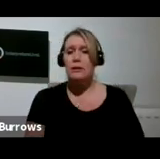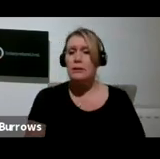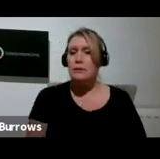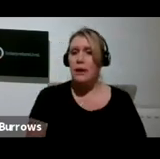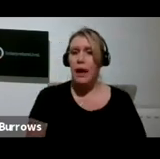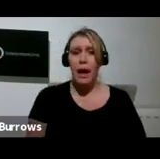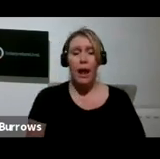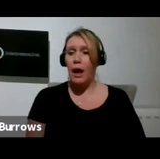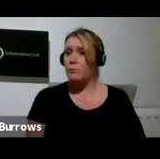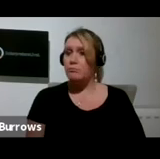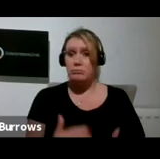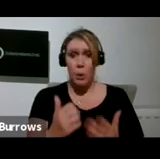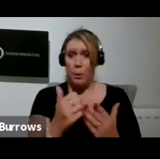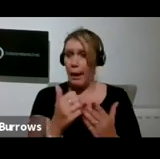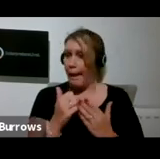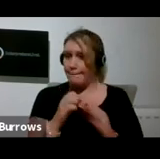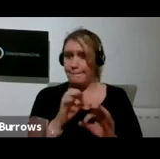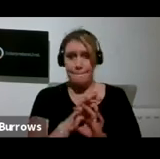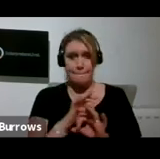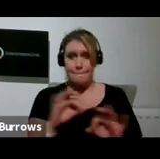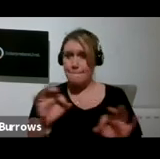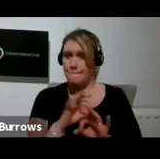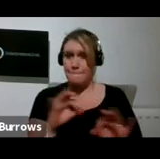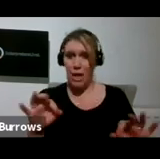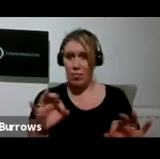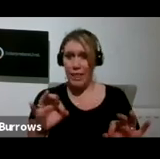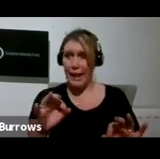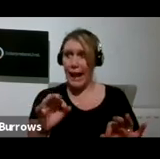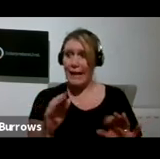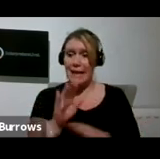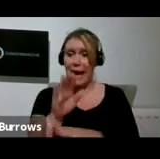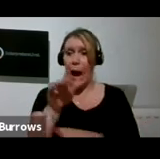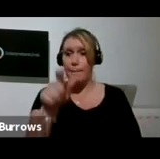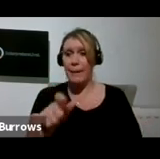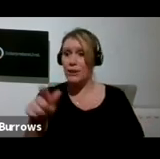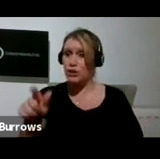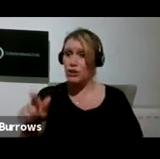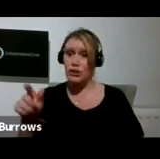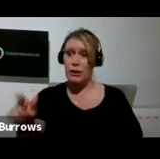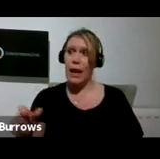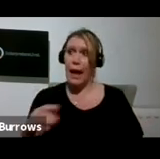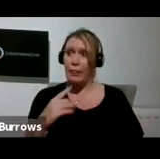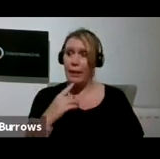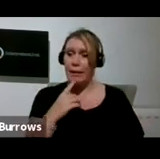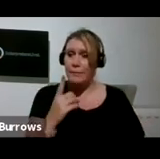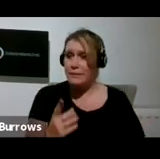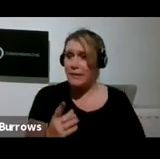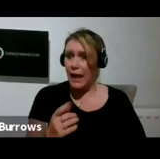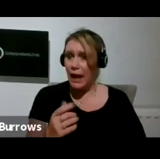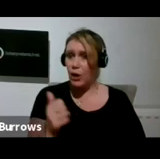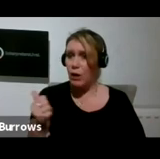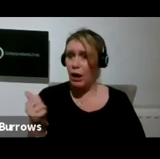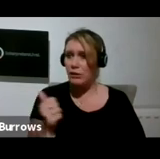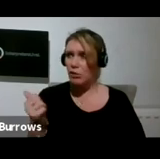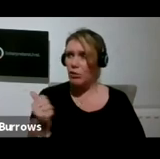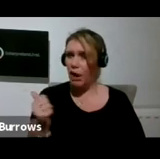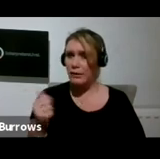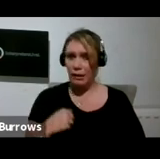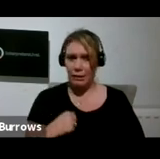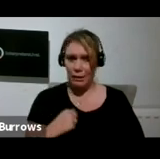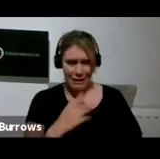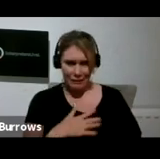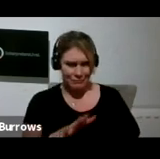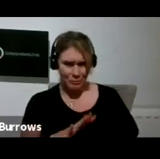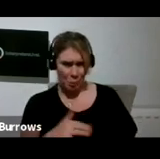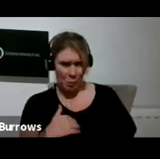wasn't getting any help as a psychiatric outpatient. And they kept saying, you're all right. And I kept saying,